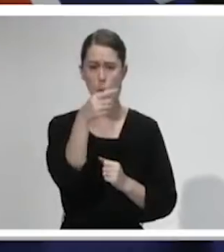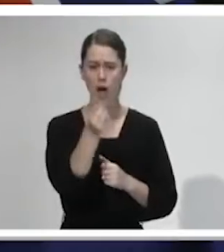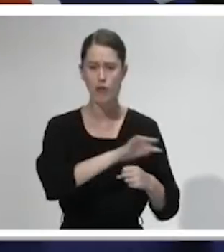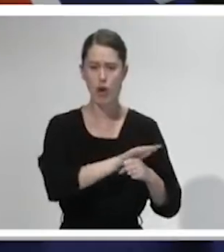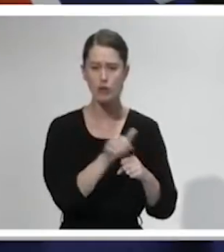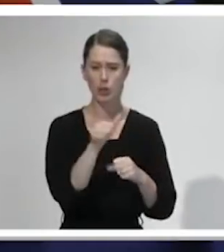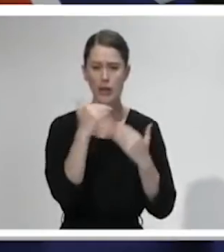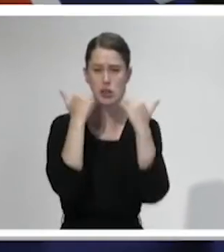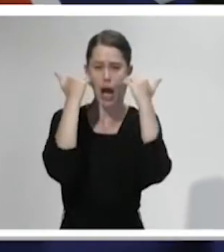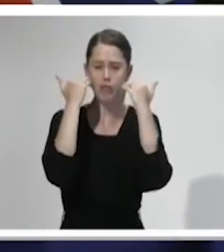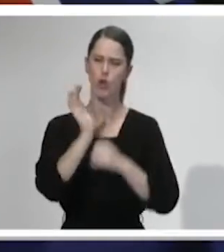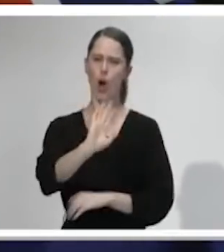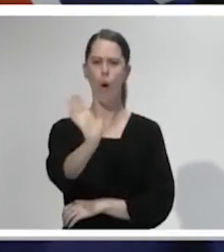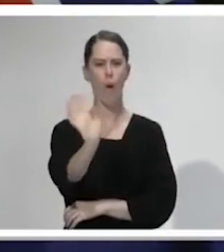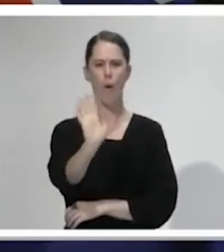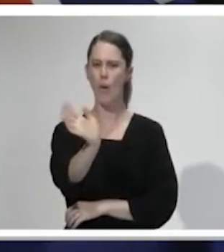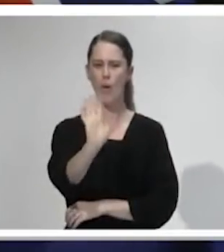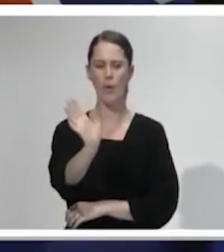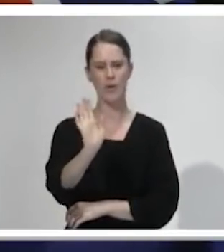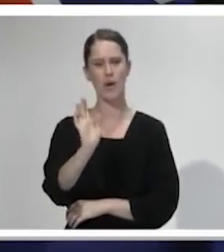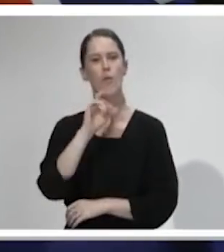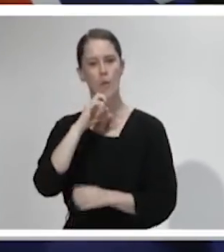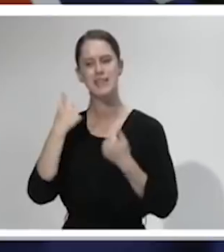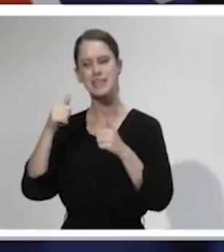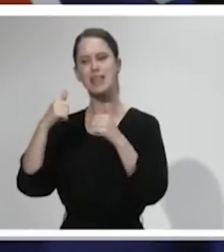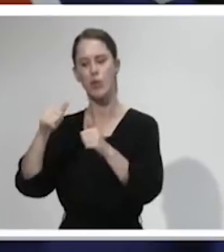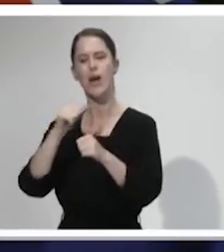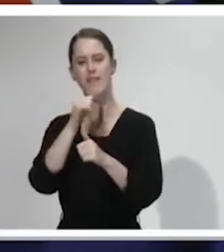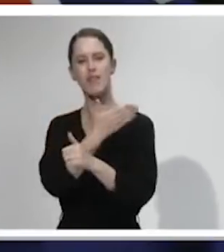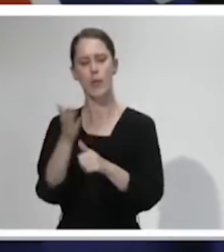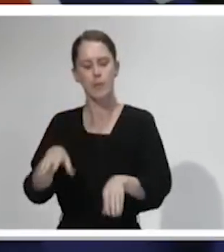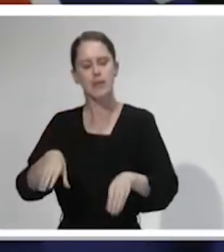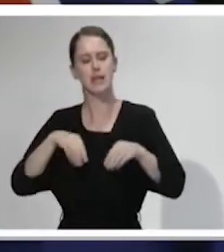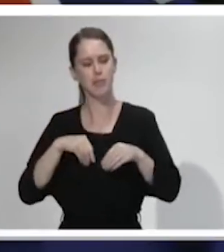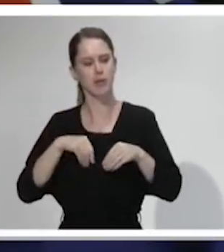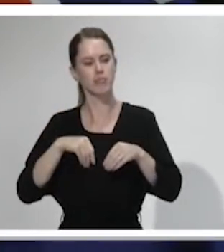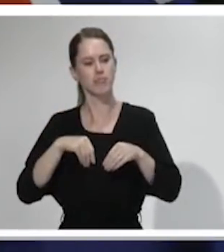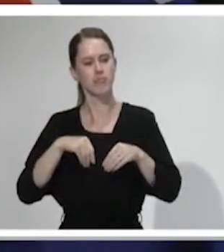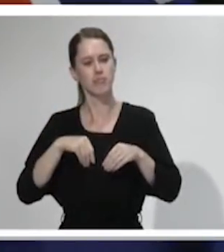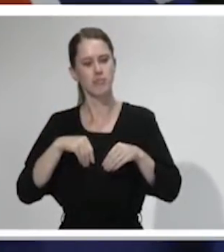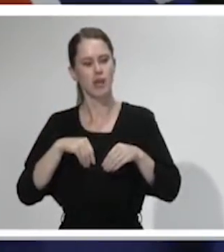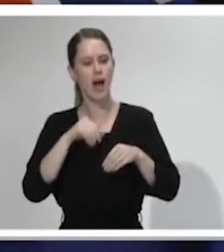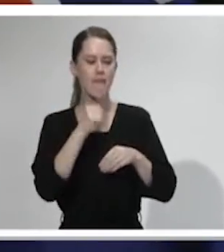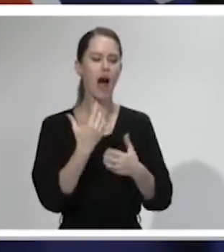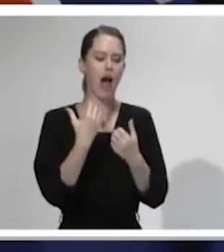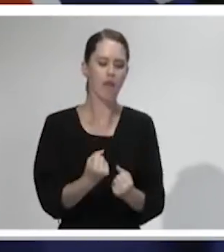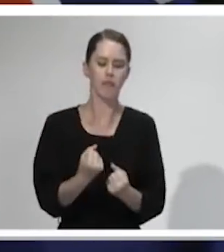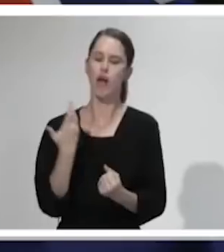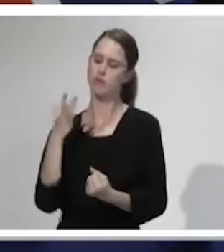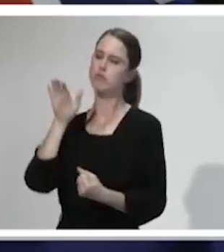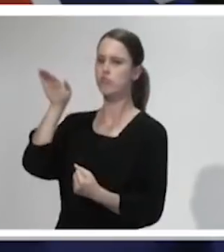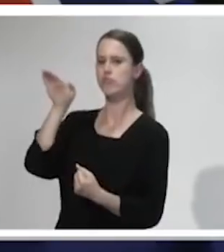COVID-19. We will only be successful if everyone is willing to play their part in finding it wherever it is.